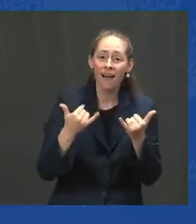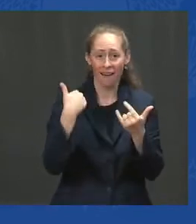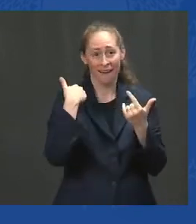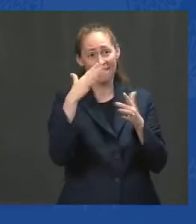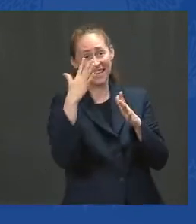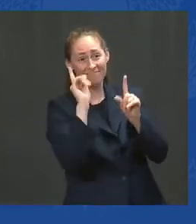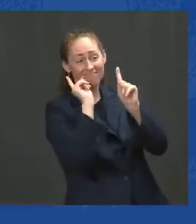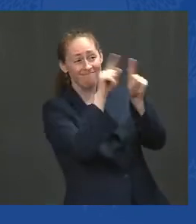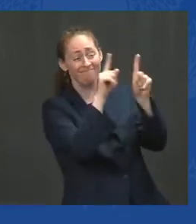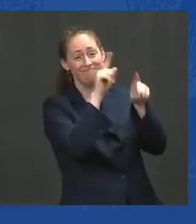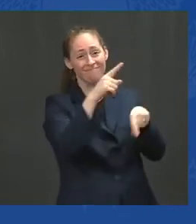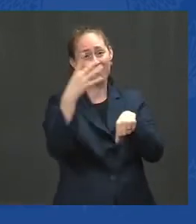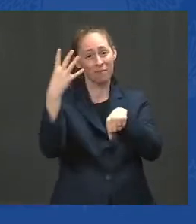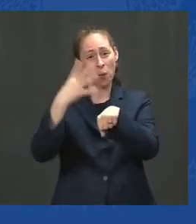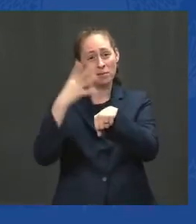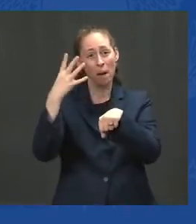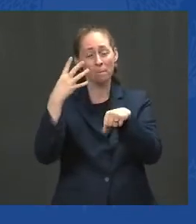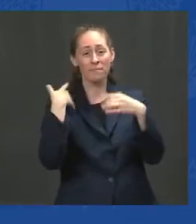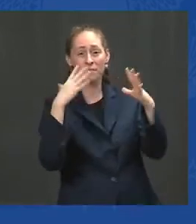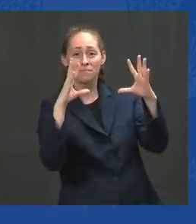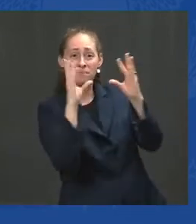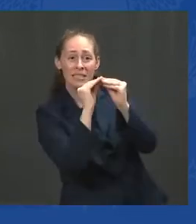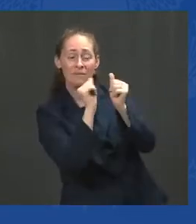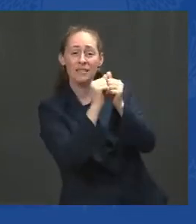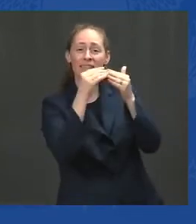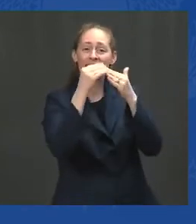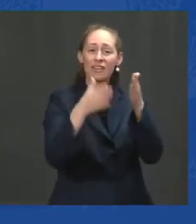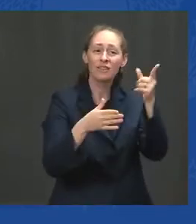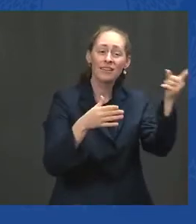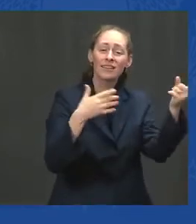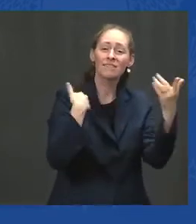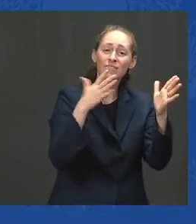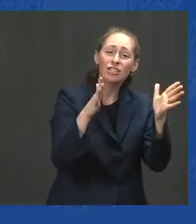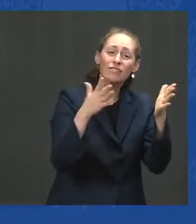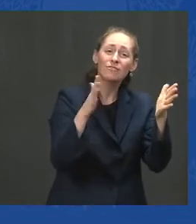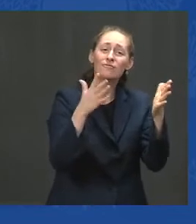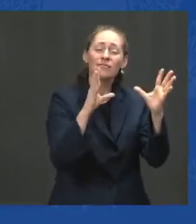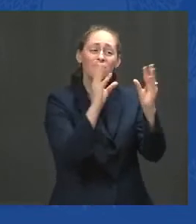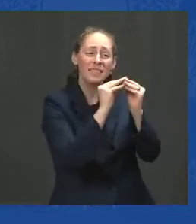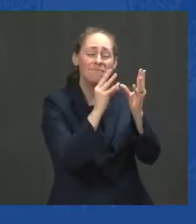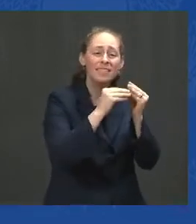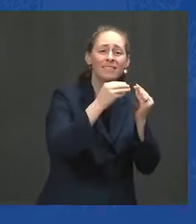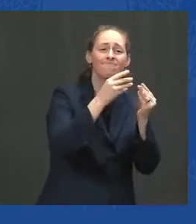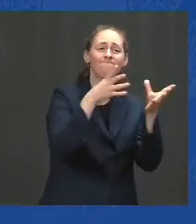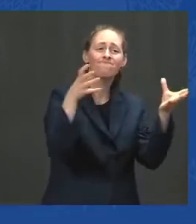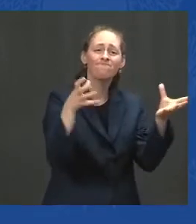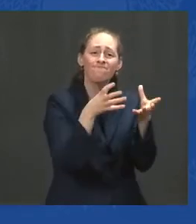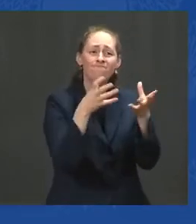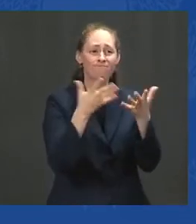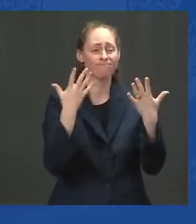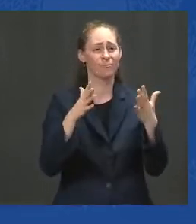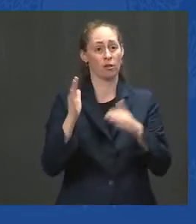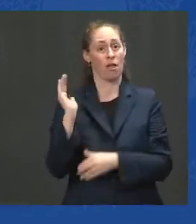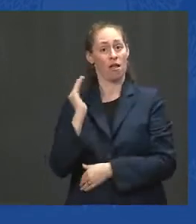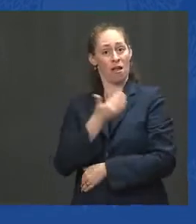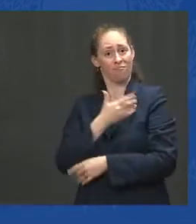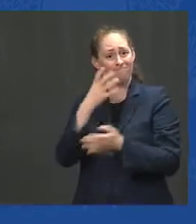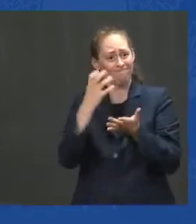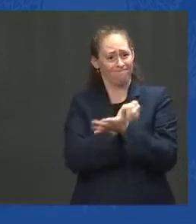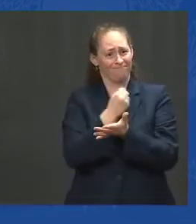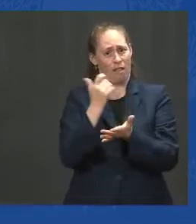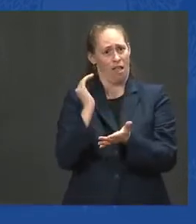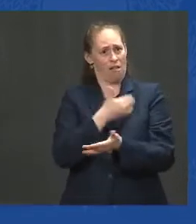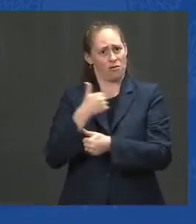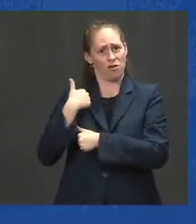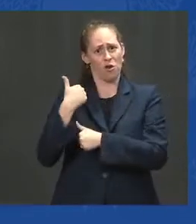I've met with the people. I've spoken to the leaders. I've spent time with our troops. And I came to